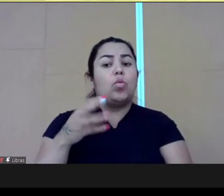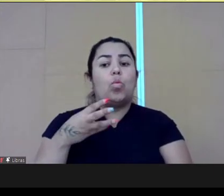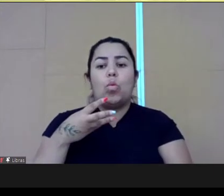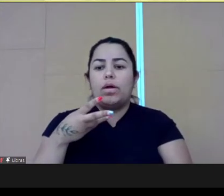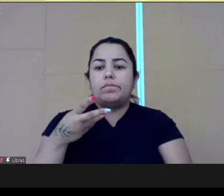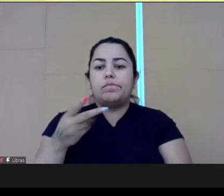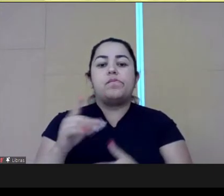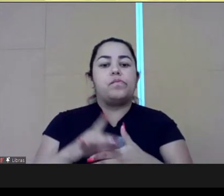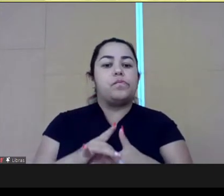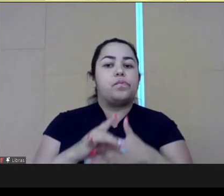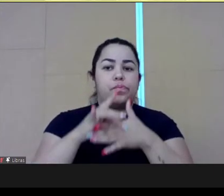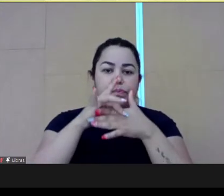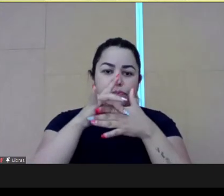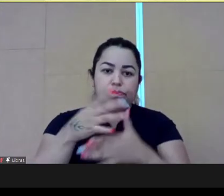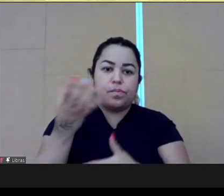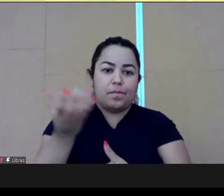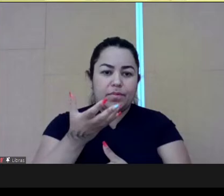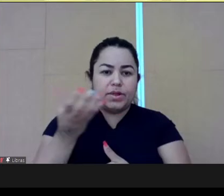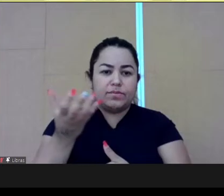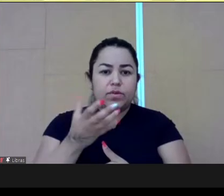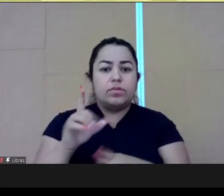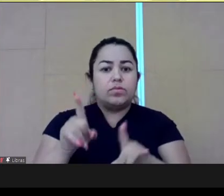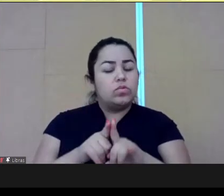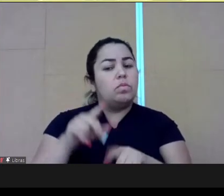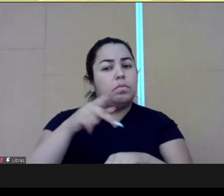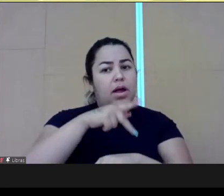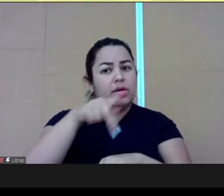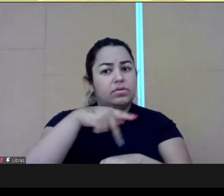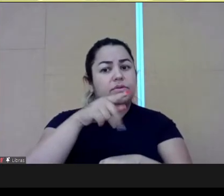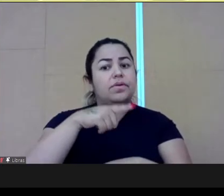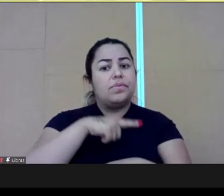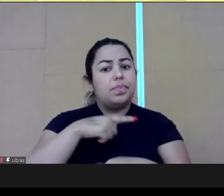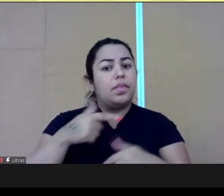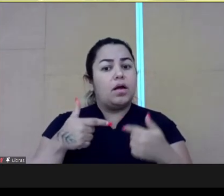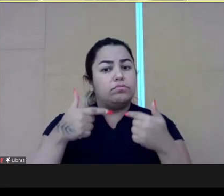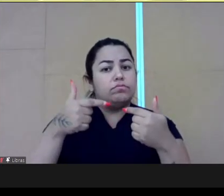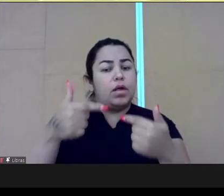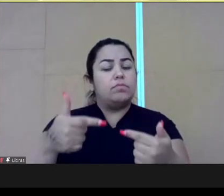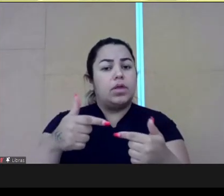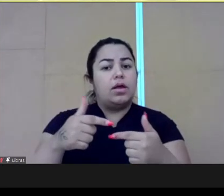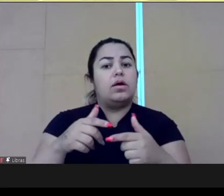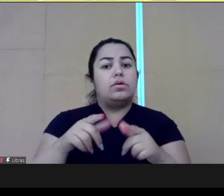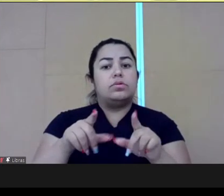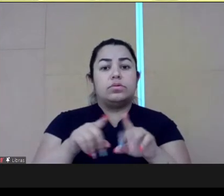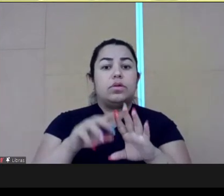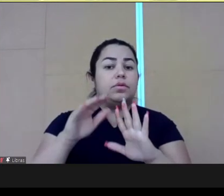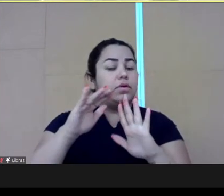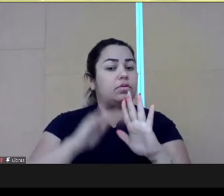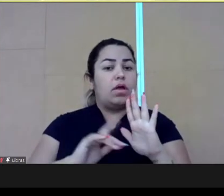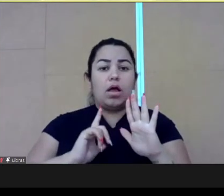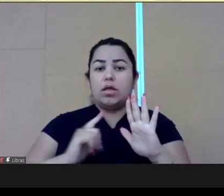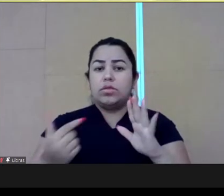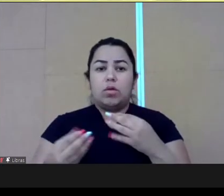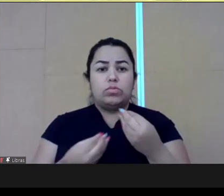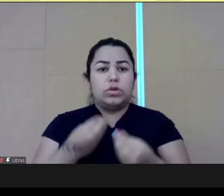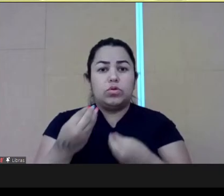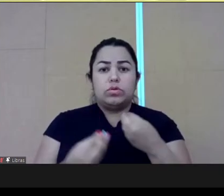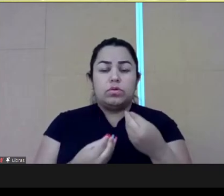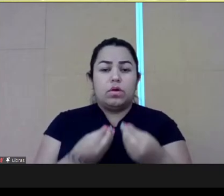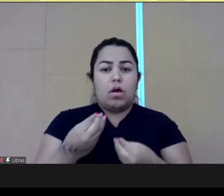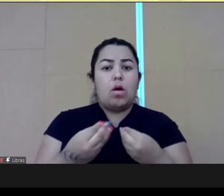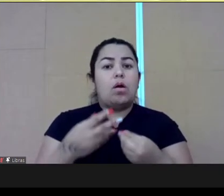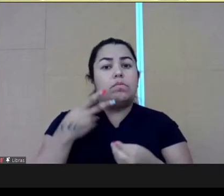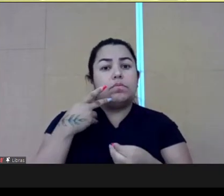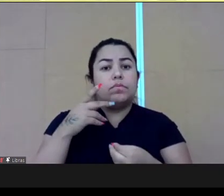occupy then. So we are preparing them through this program. So we do have this challenge of the scale, the